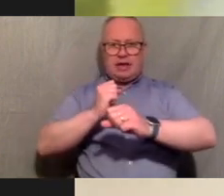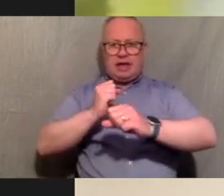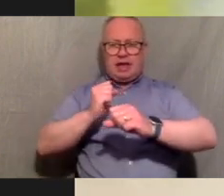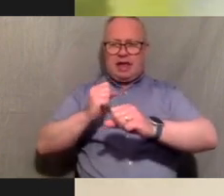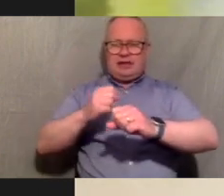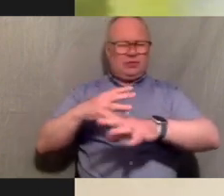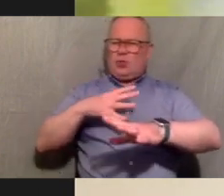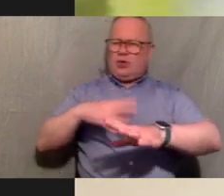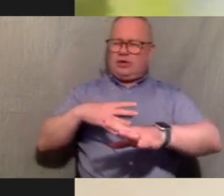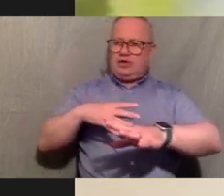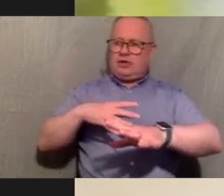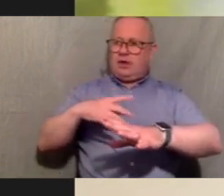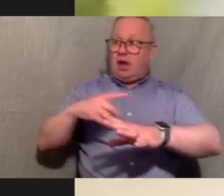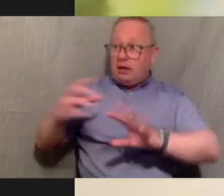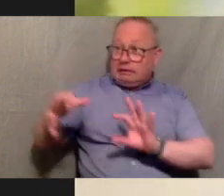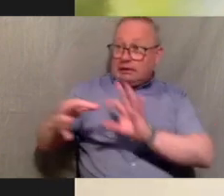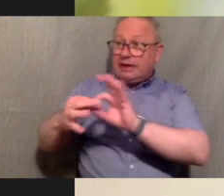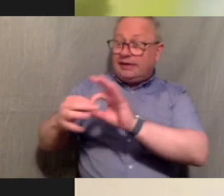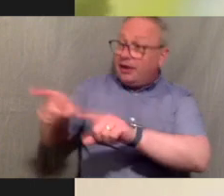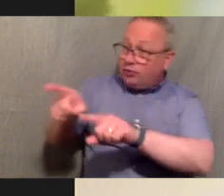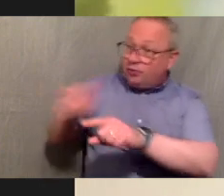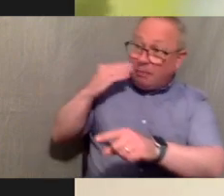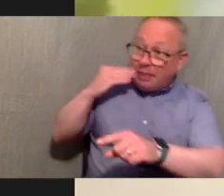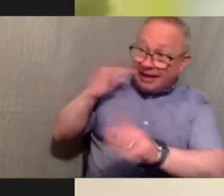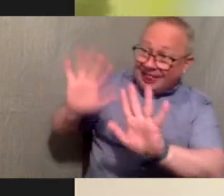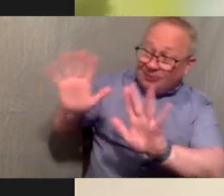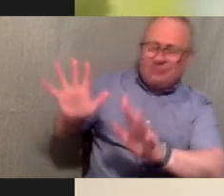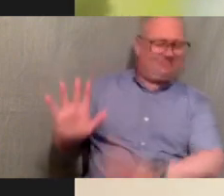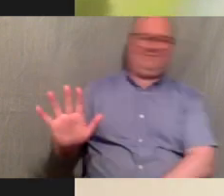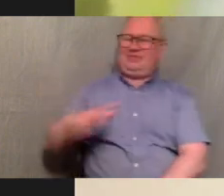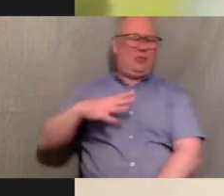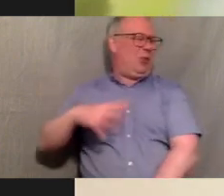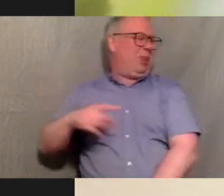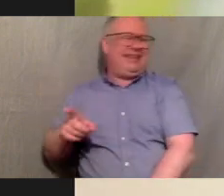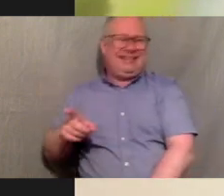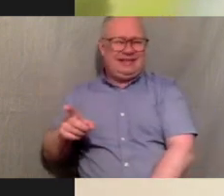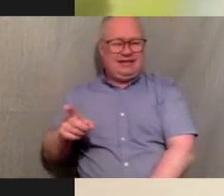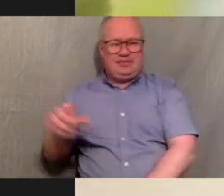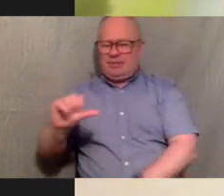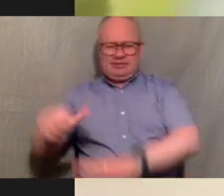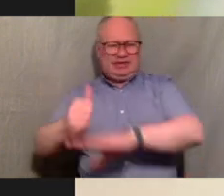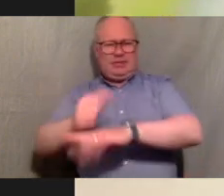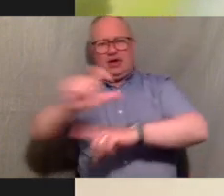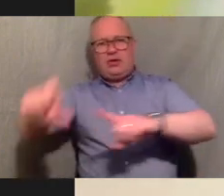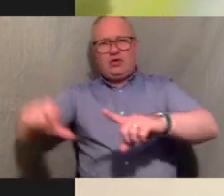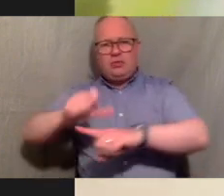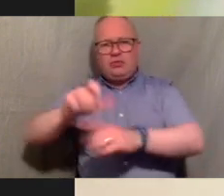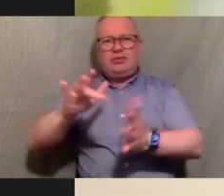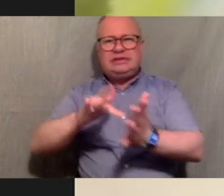black um so yeah i think if there was like a safe space to come even if it was like a community center or like a youth group that was held that would be a way for them to